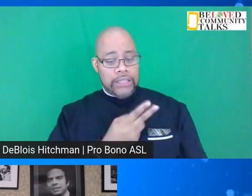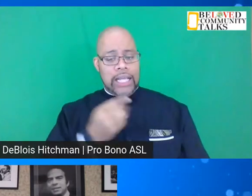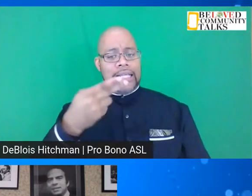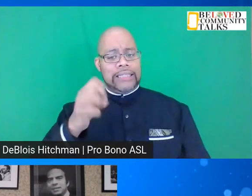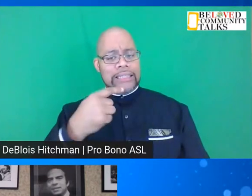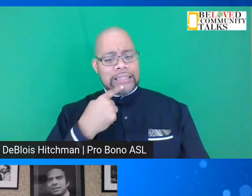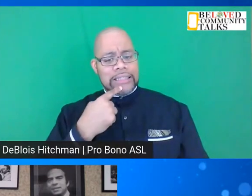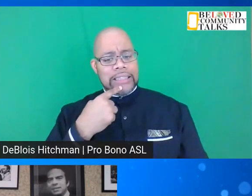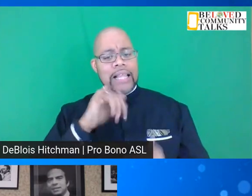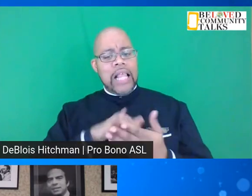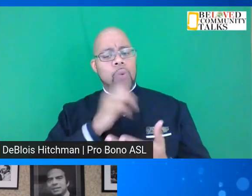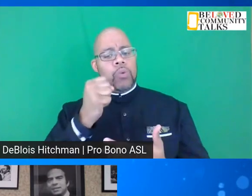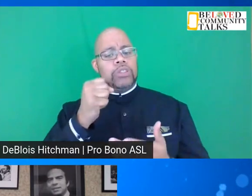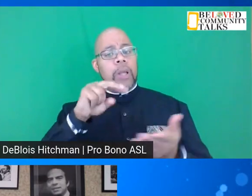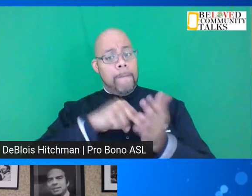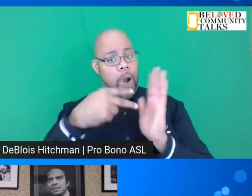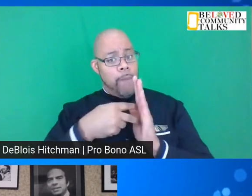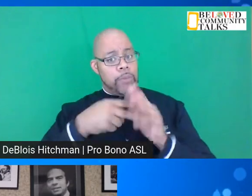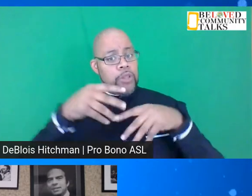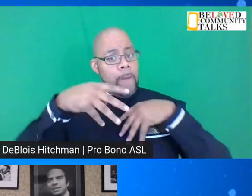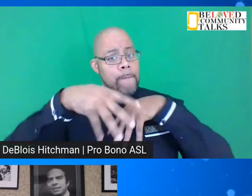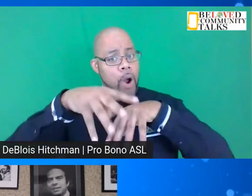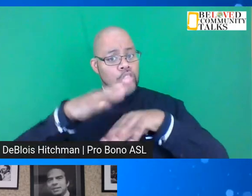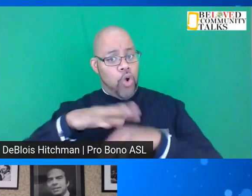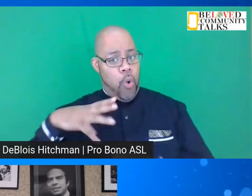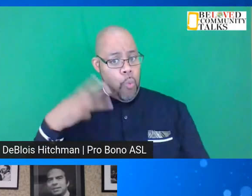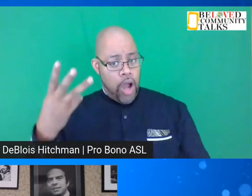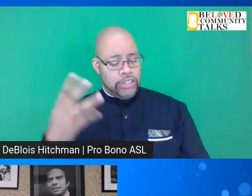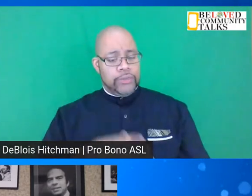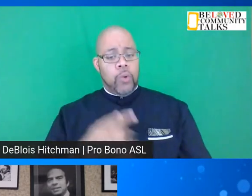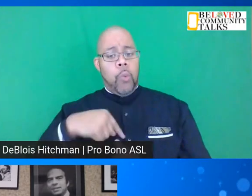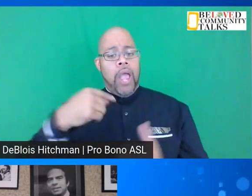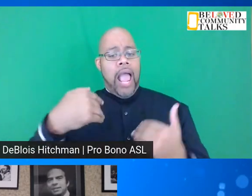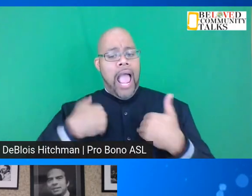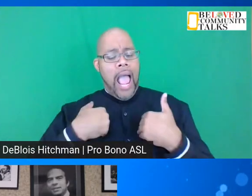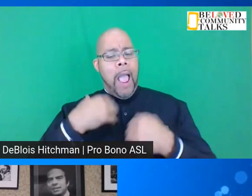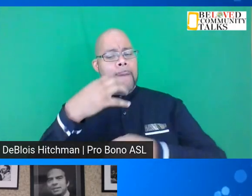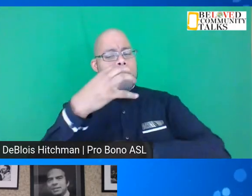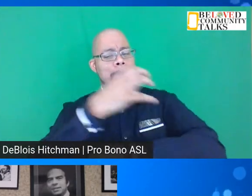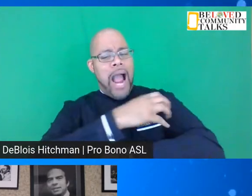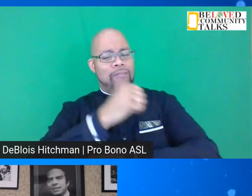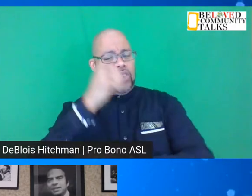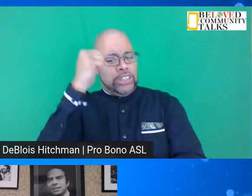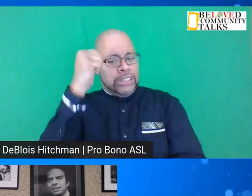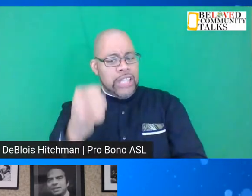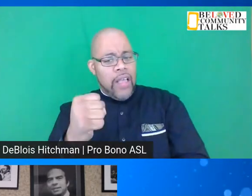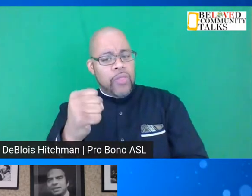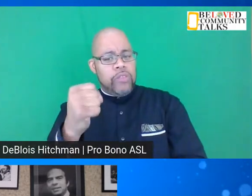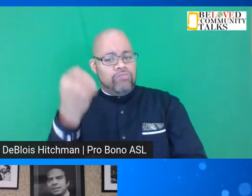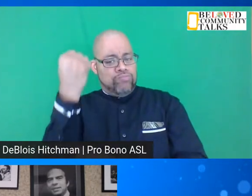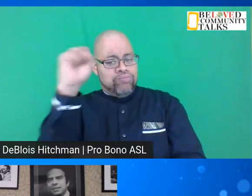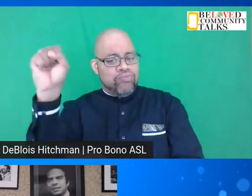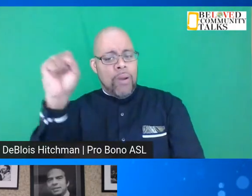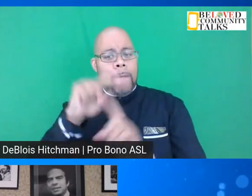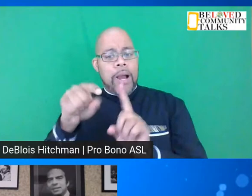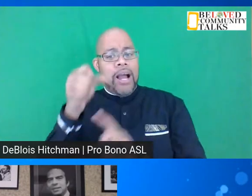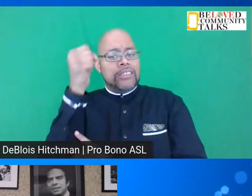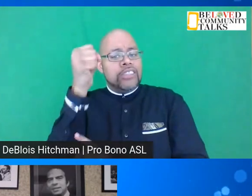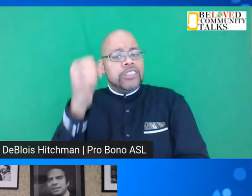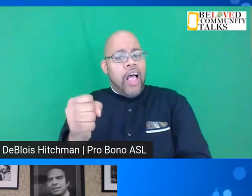and this was the purpose of the March on Washington, that we had a powerful Southern movement, but it was Southern